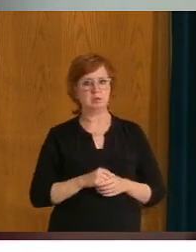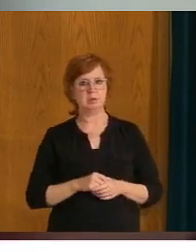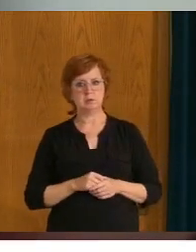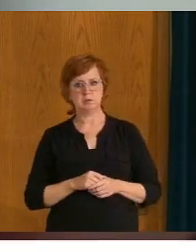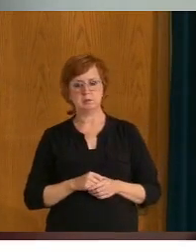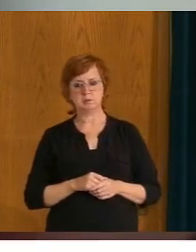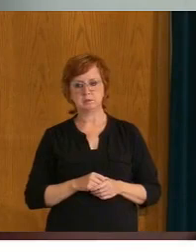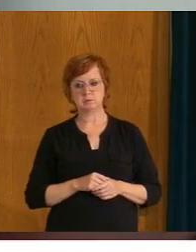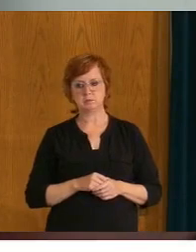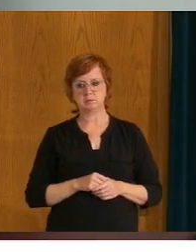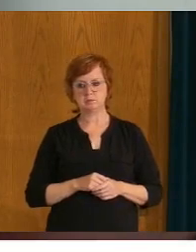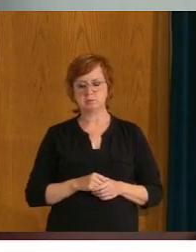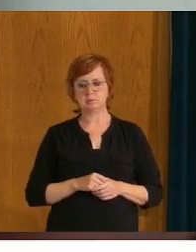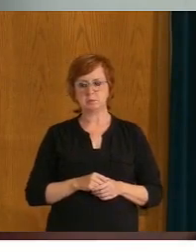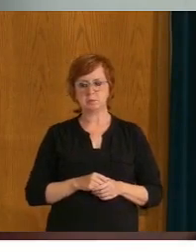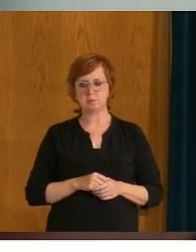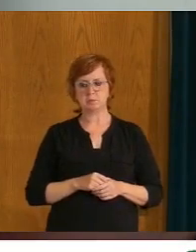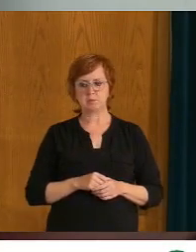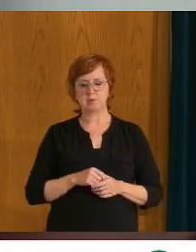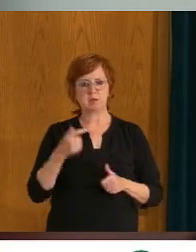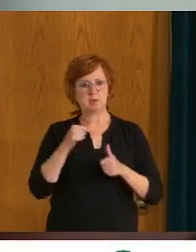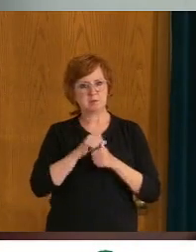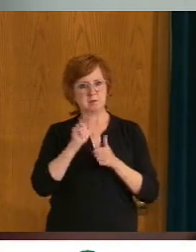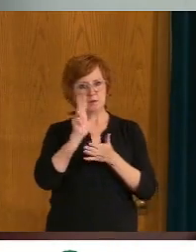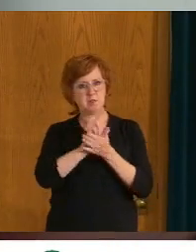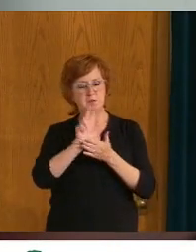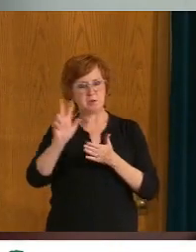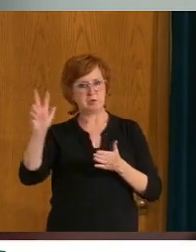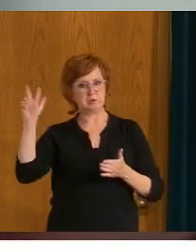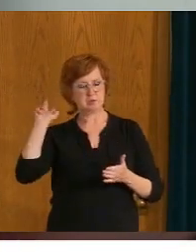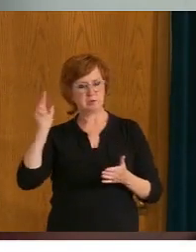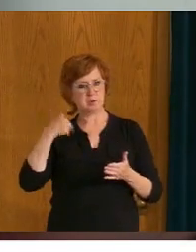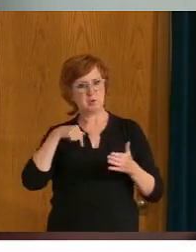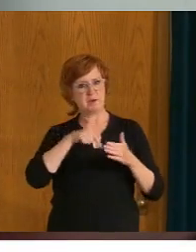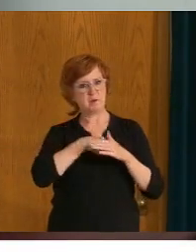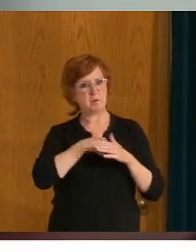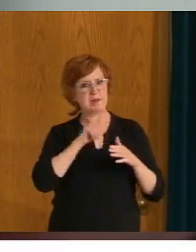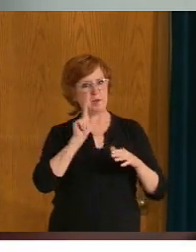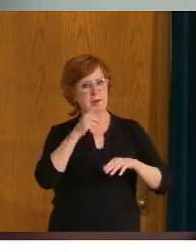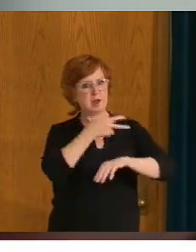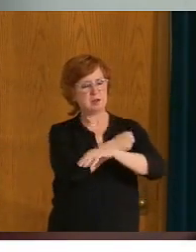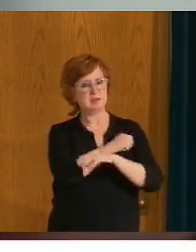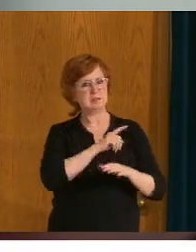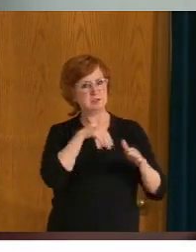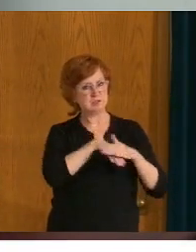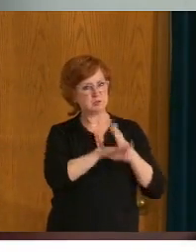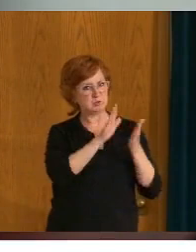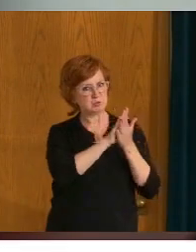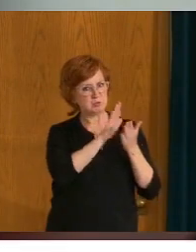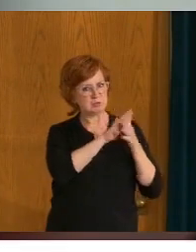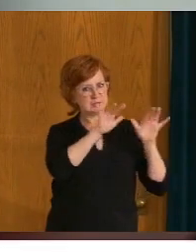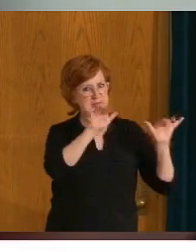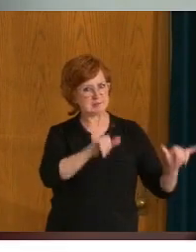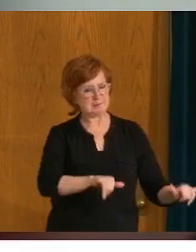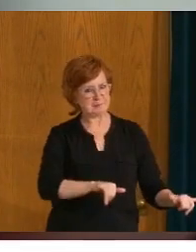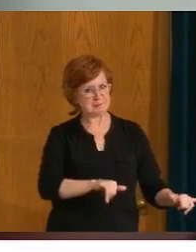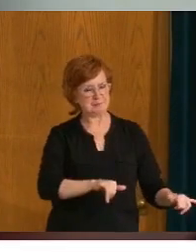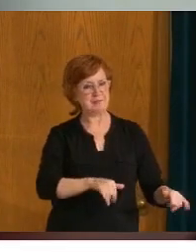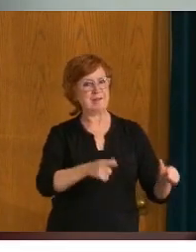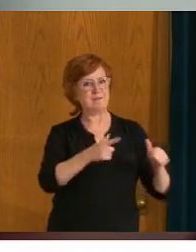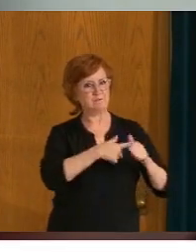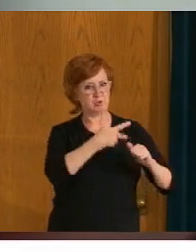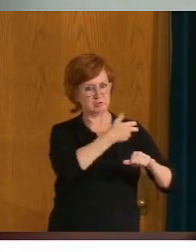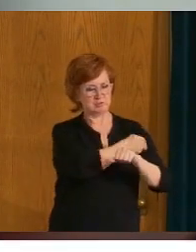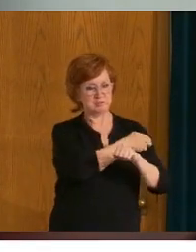And just to remind folks that, you three weeks ago we were in schools, focusing on schools, which was a lot of first doses, but we also had a dedicated first dose